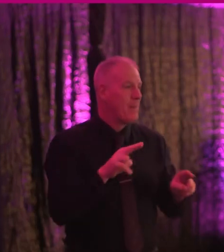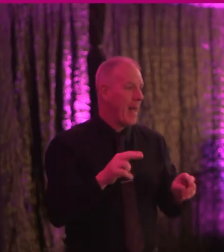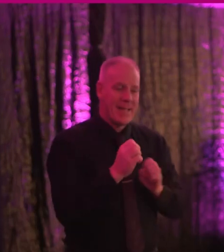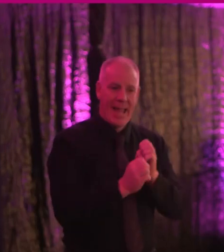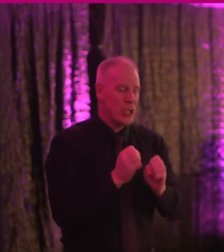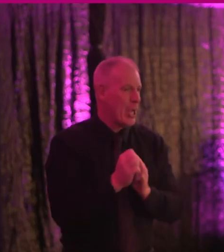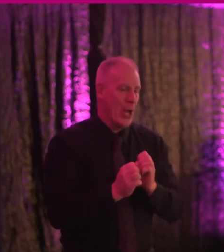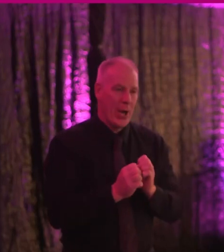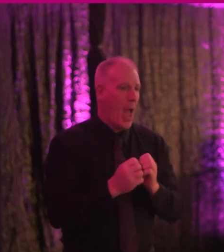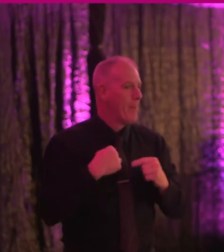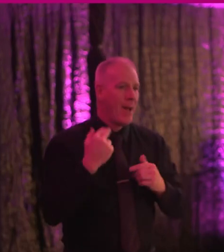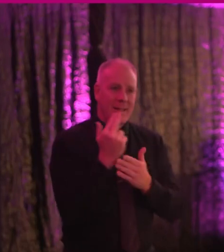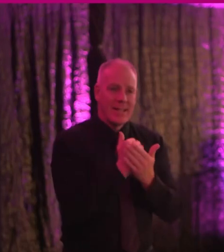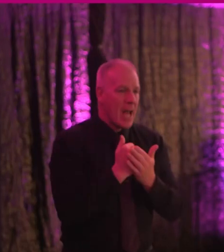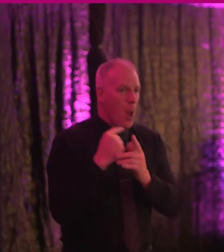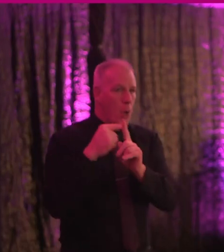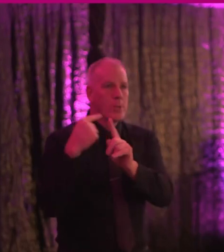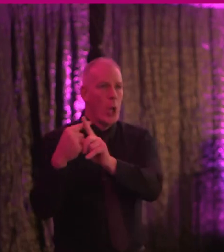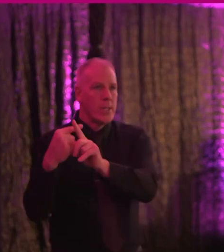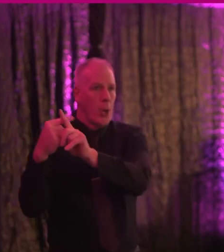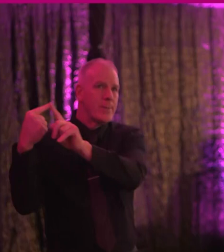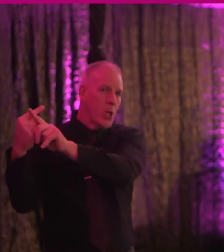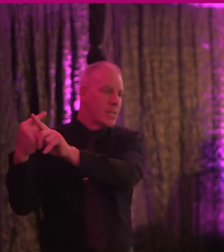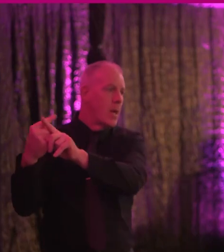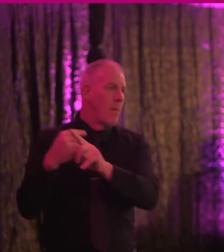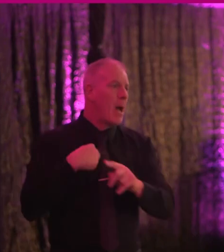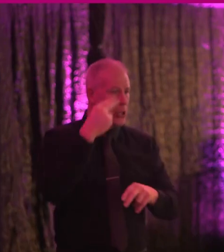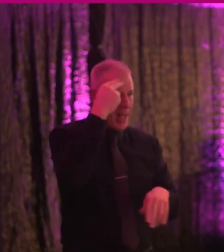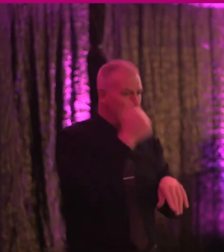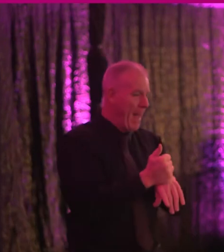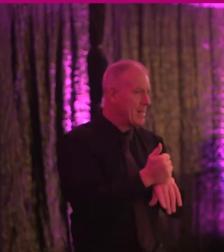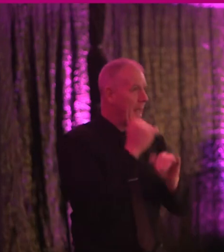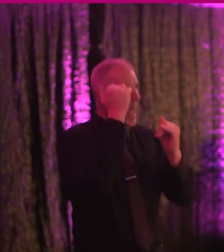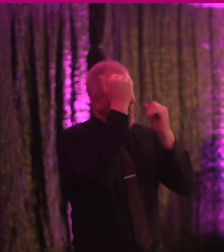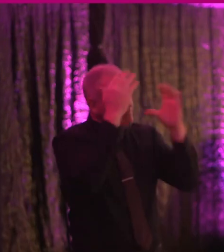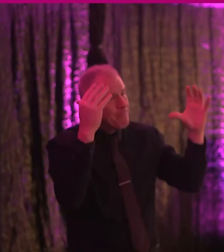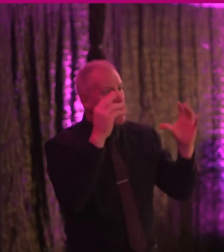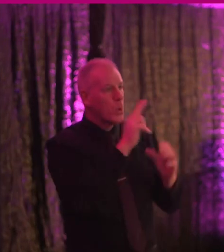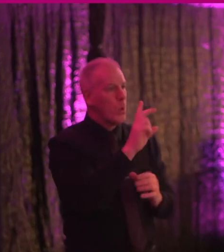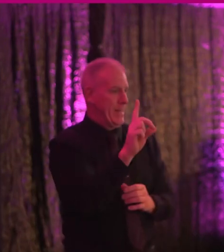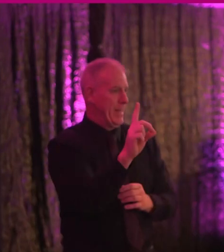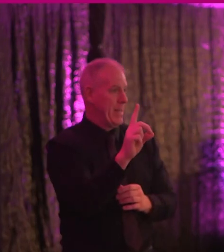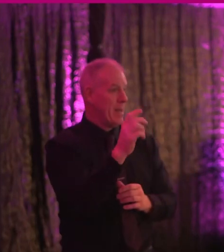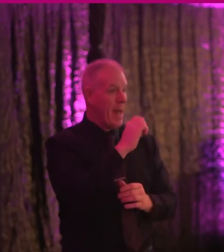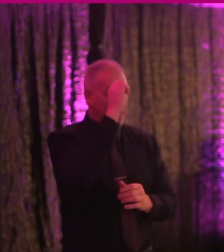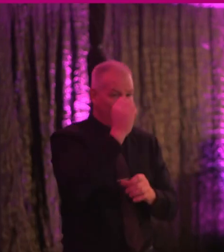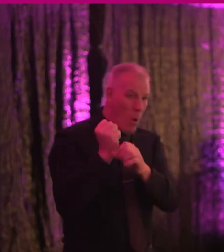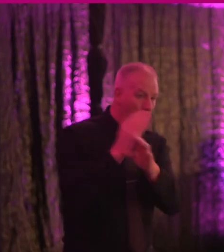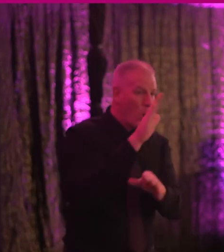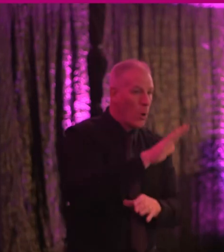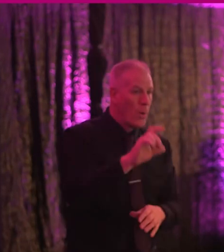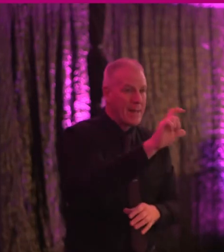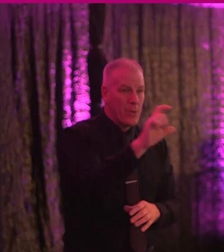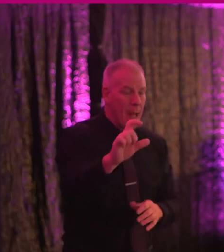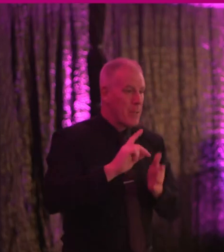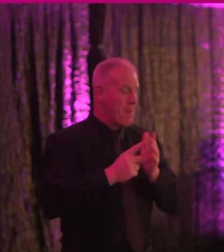engineer and I am not a designer, but I understand the basic concepts and I expect all local authorities and all